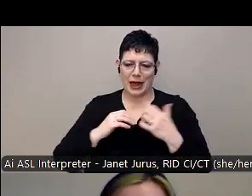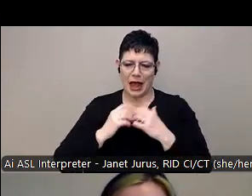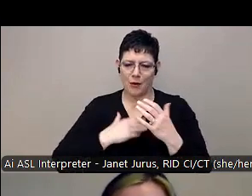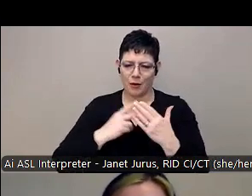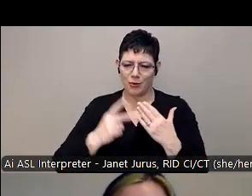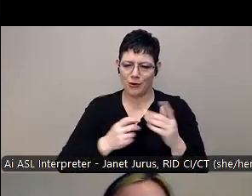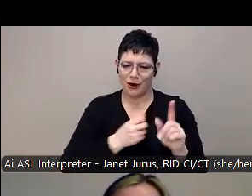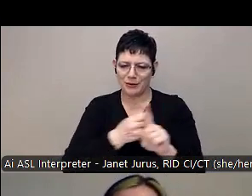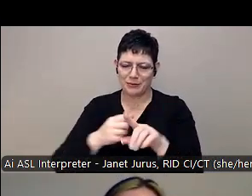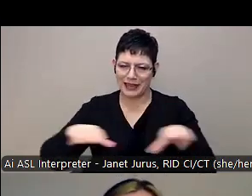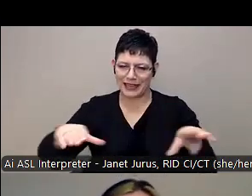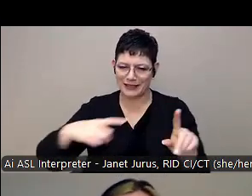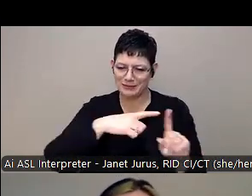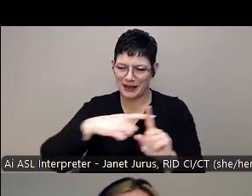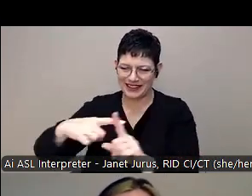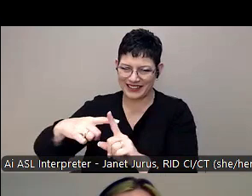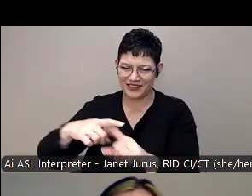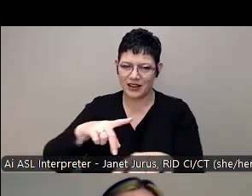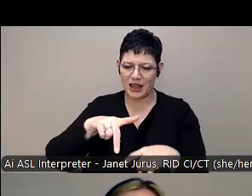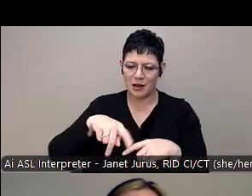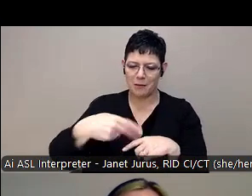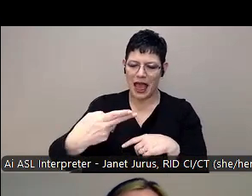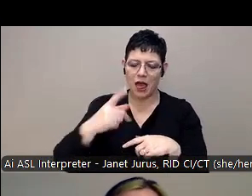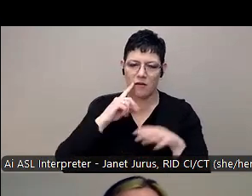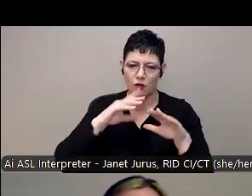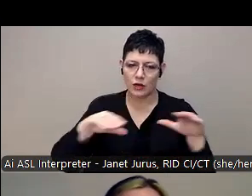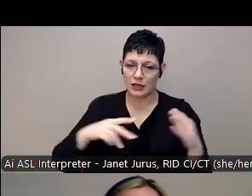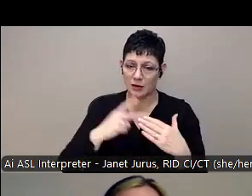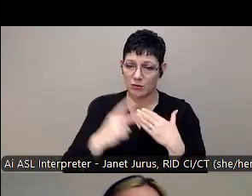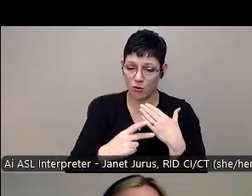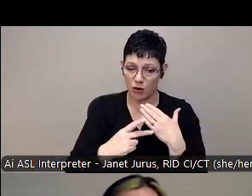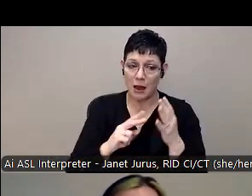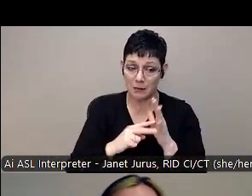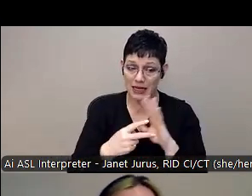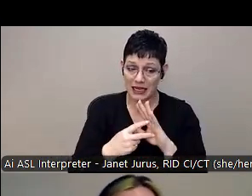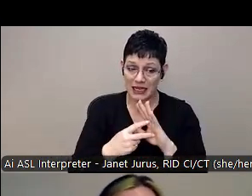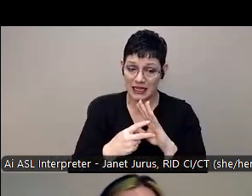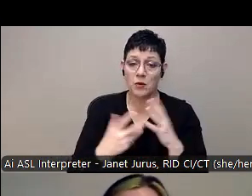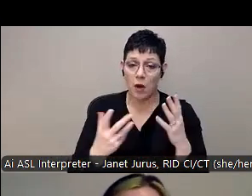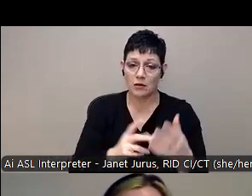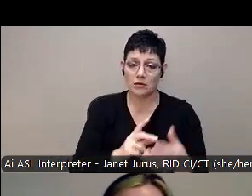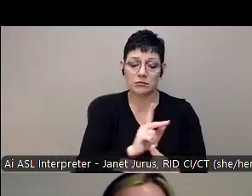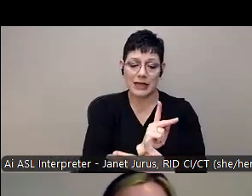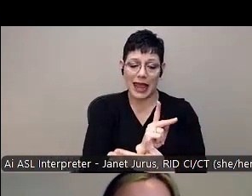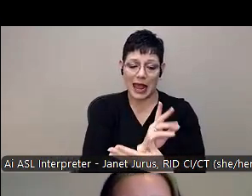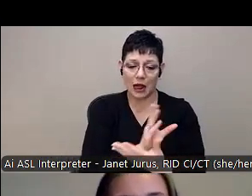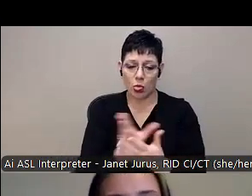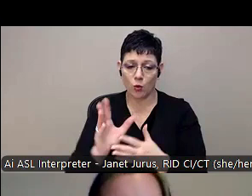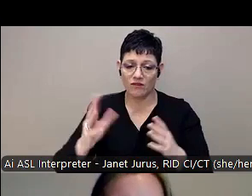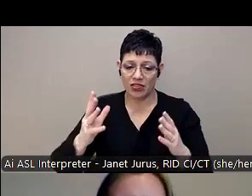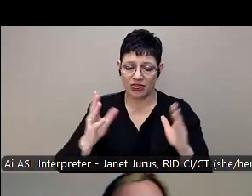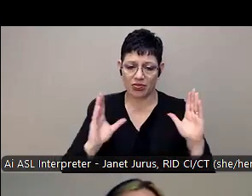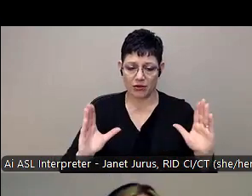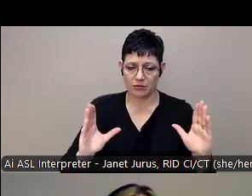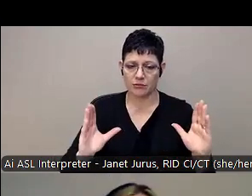about more later. But our Paths for Kids program is K through fifth grade, as you can see on the screen. And then it has